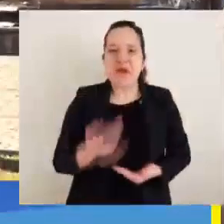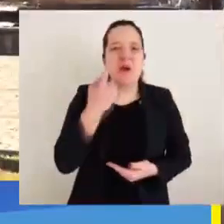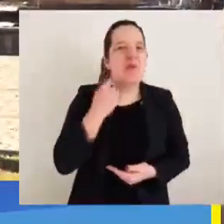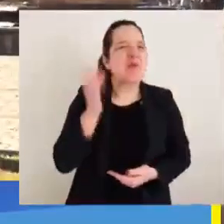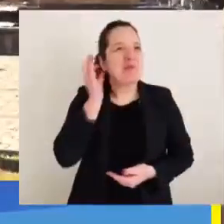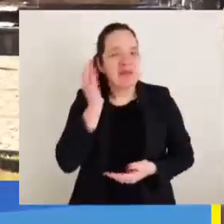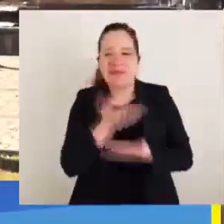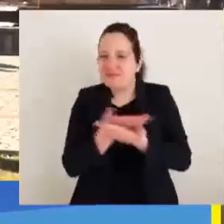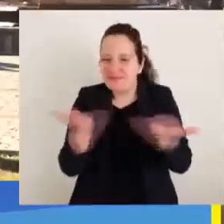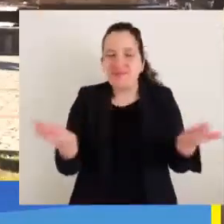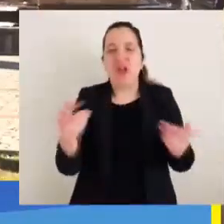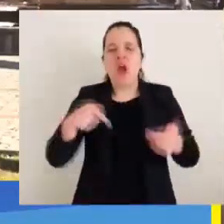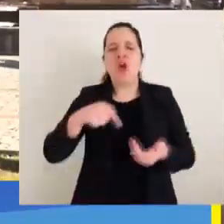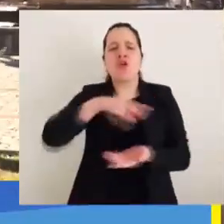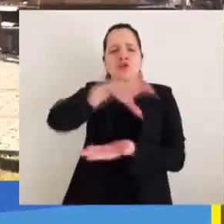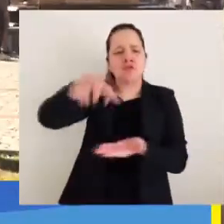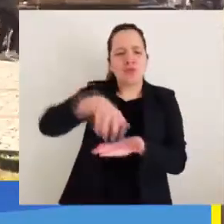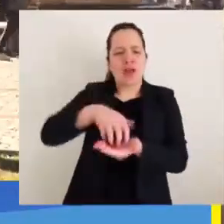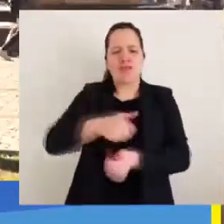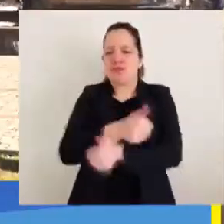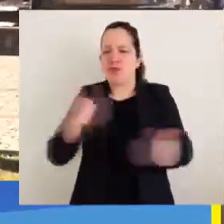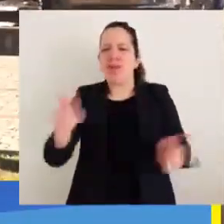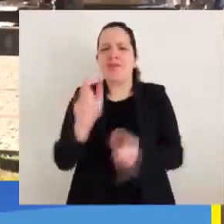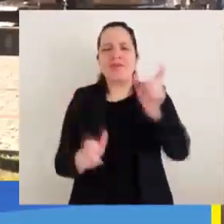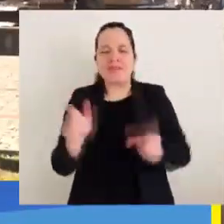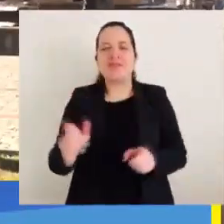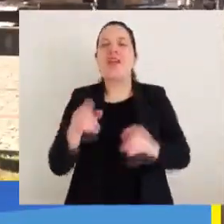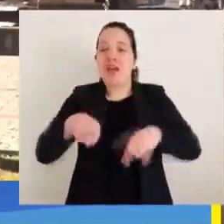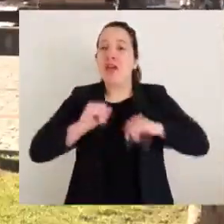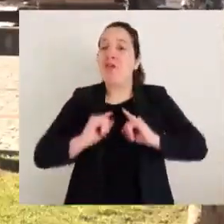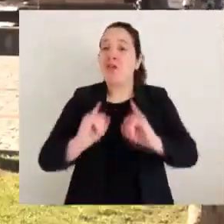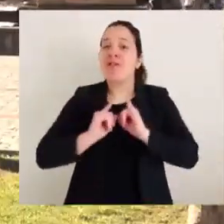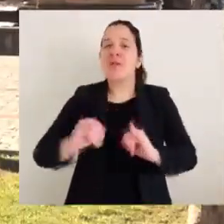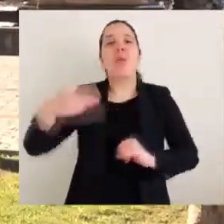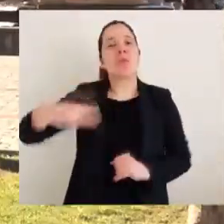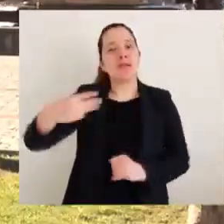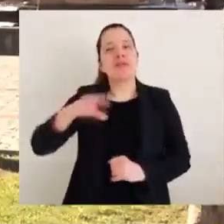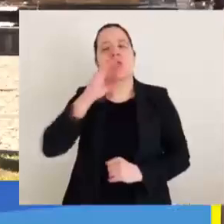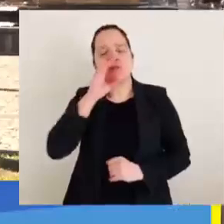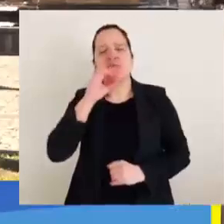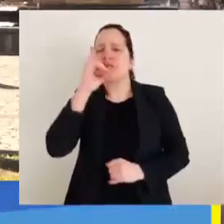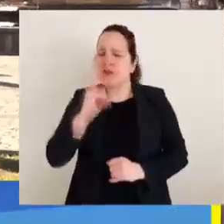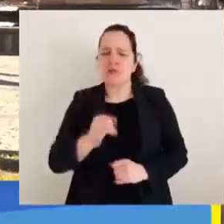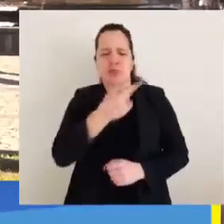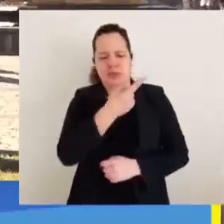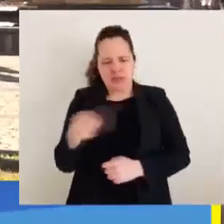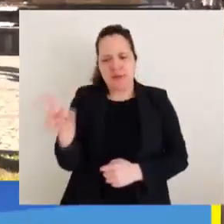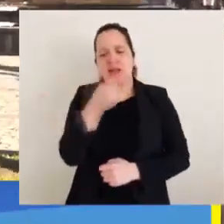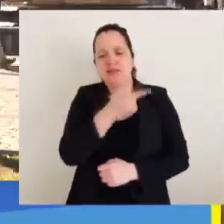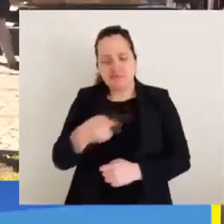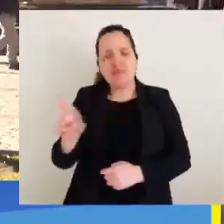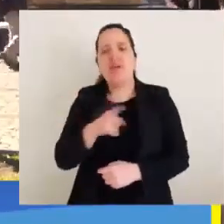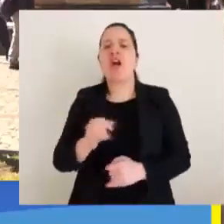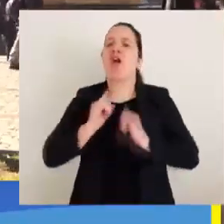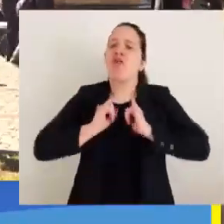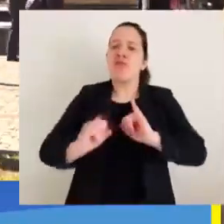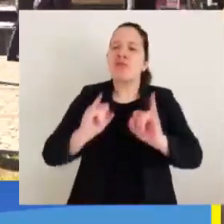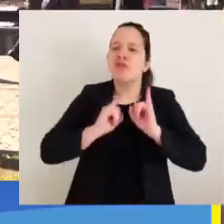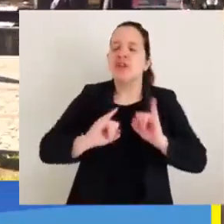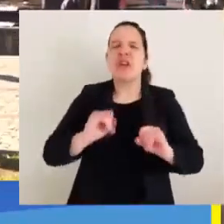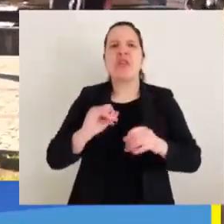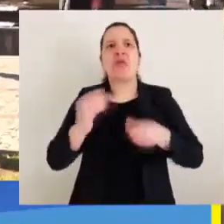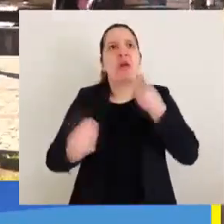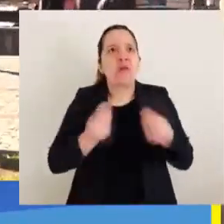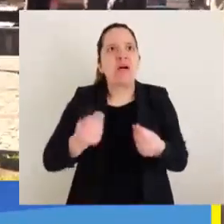Welcome to the new edition of Ciudad de Todas y Todos, the informativo of the Municipality of Concepción, which every week brings us the main information